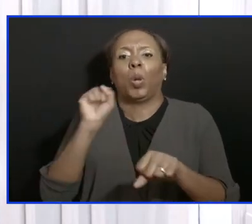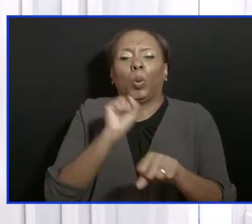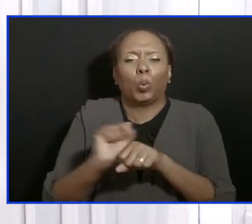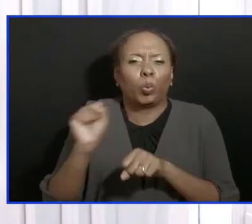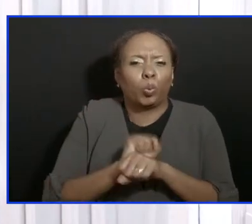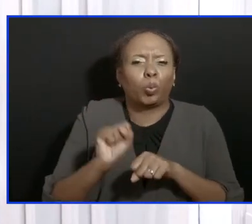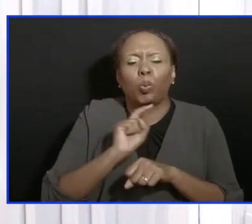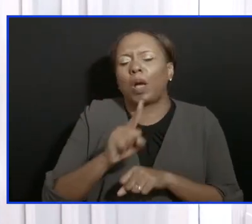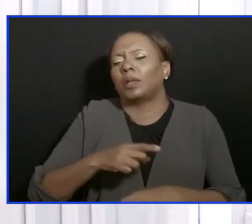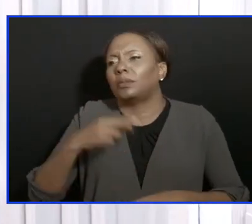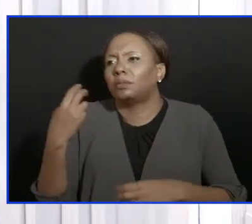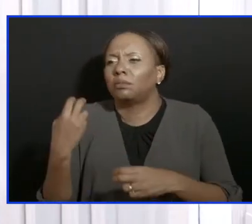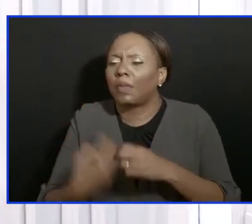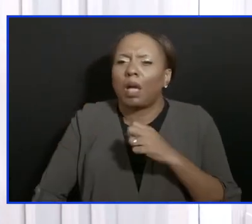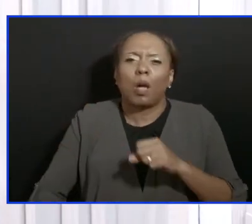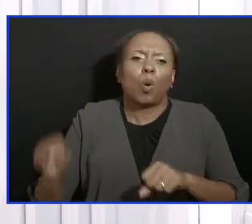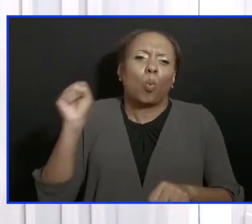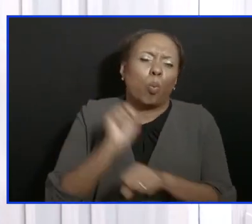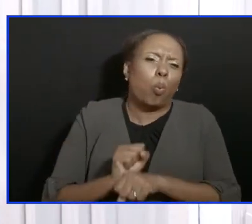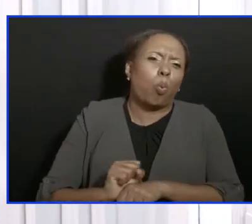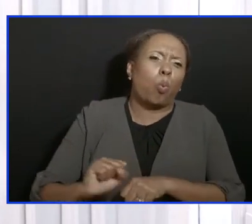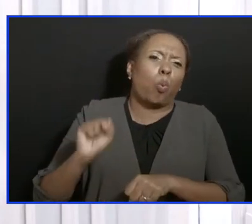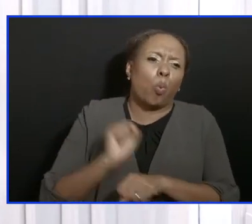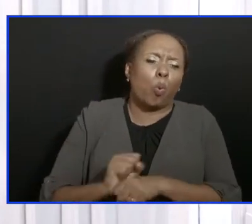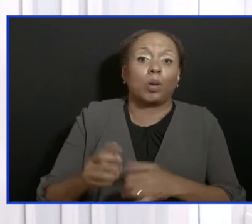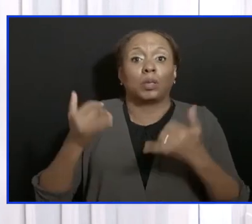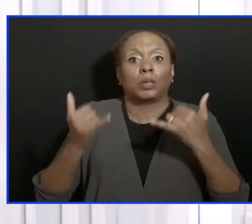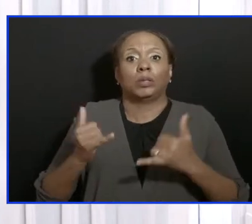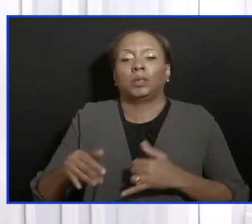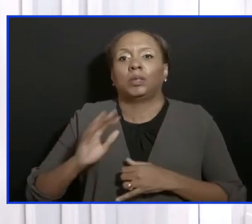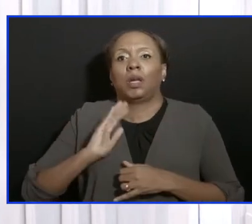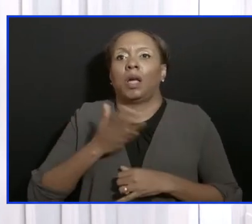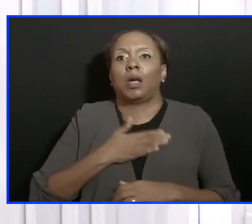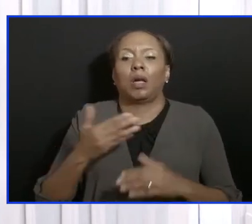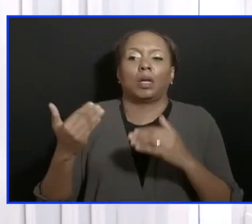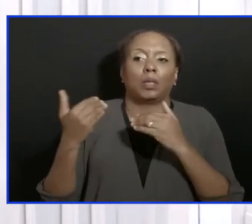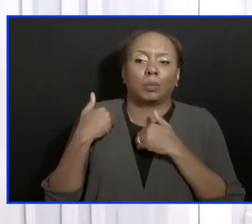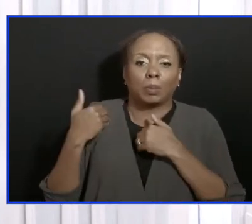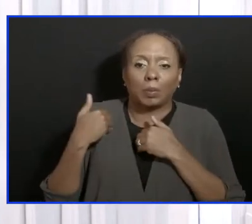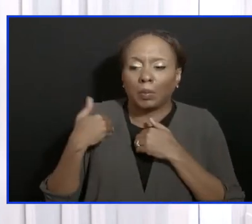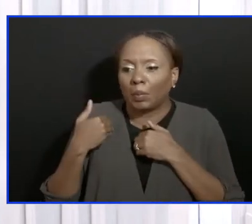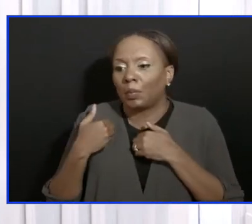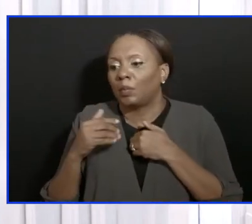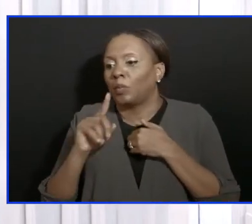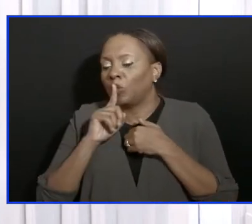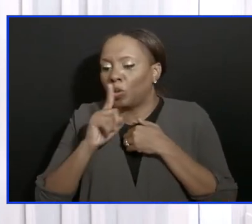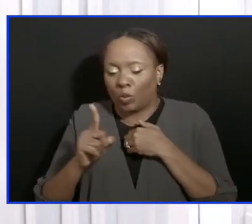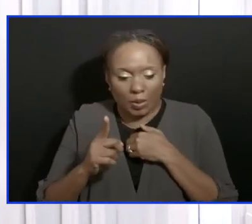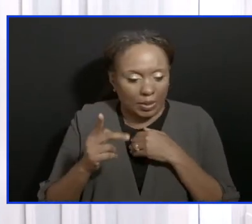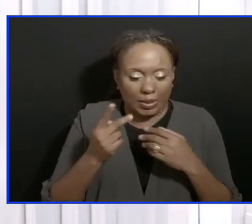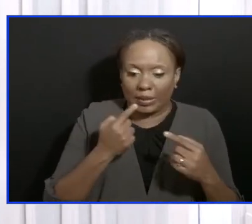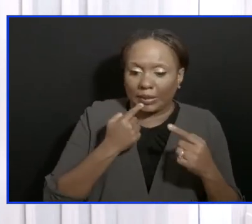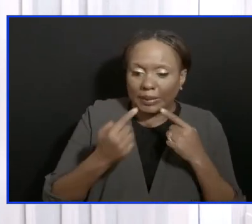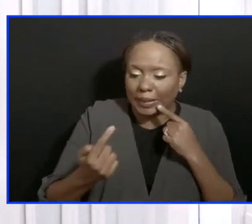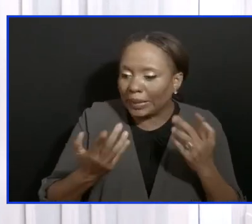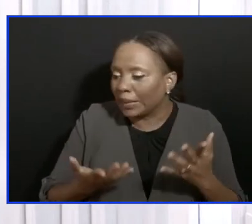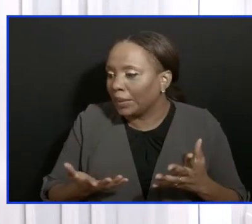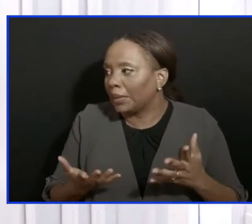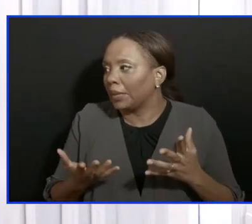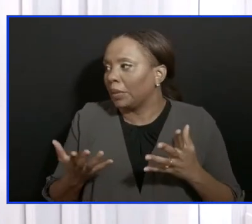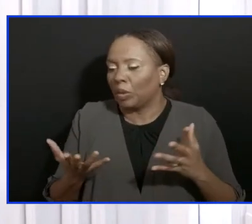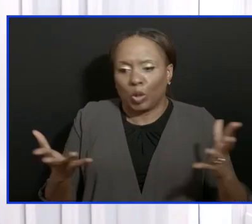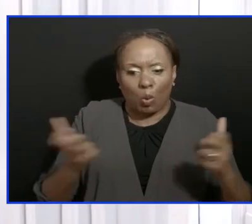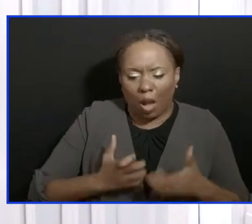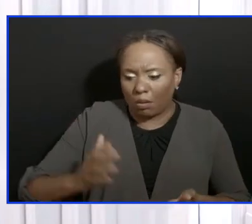duty. It is our duty now to meet them as well where they are. And to ensure that if we can minimize the